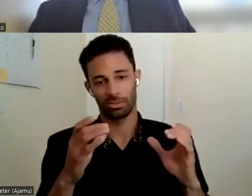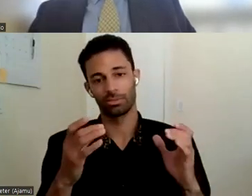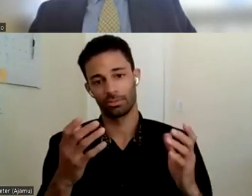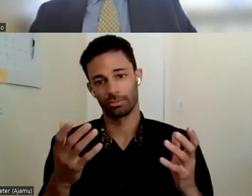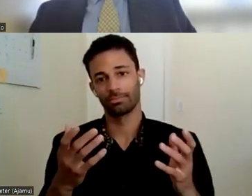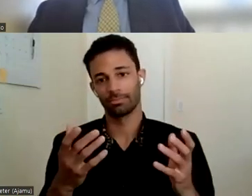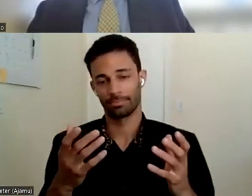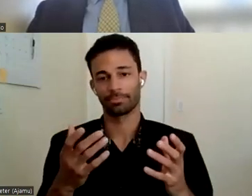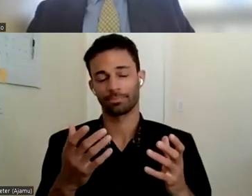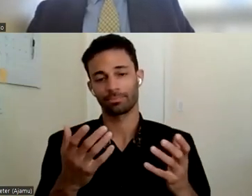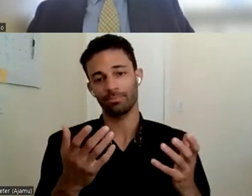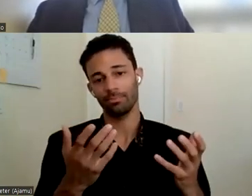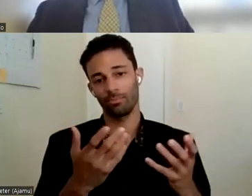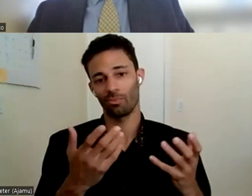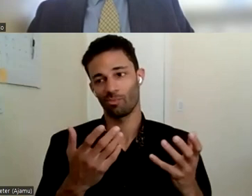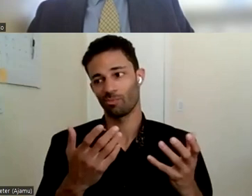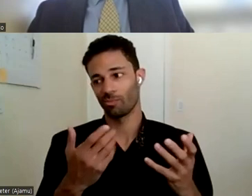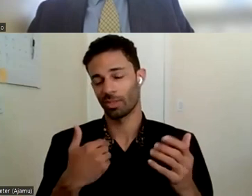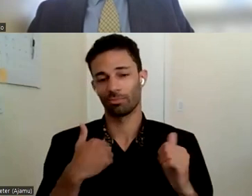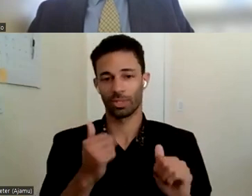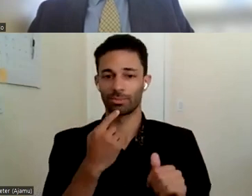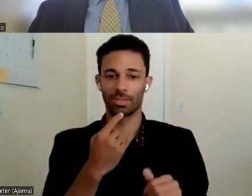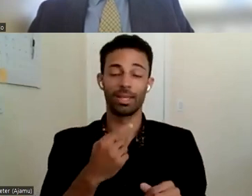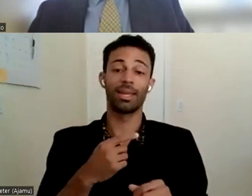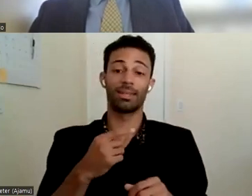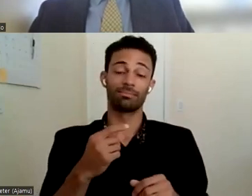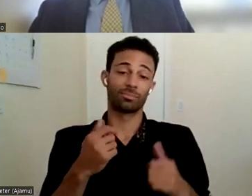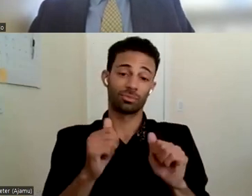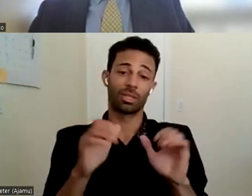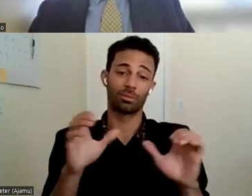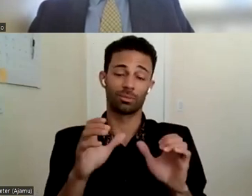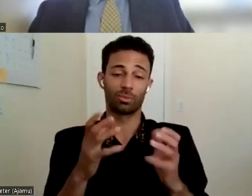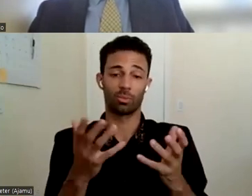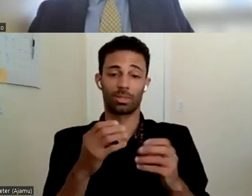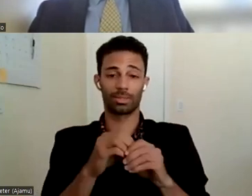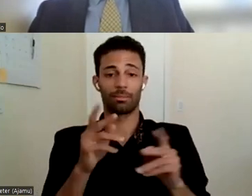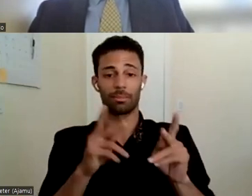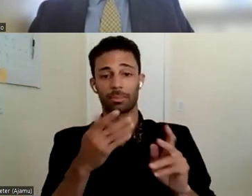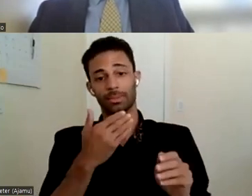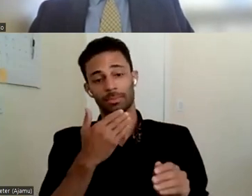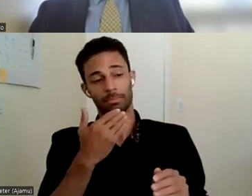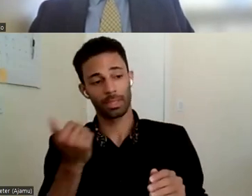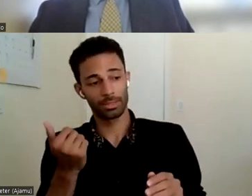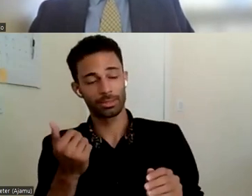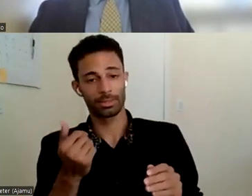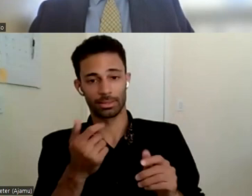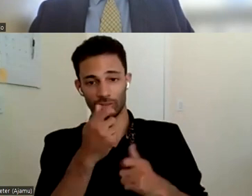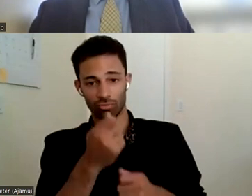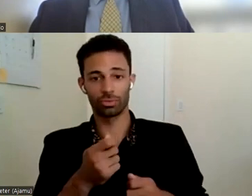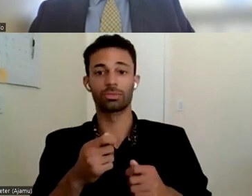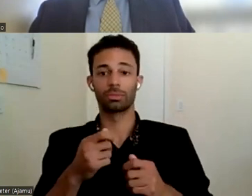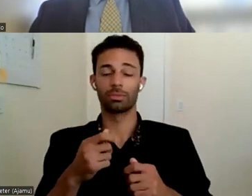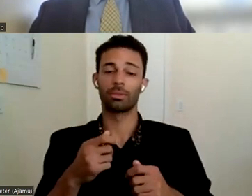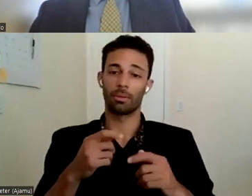and that we're trying to do what's in people's best interests um and I did put a comment in about how really as